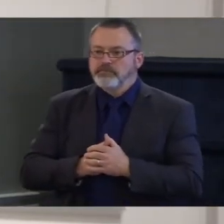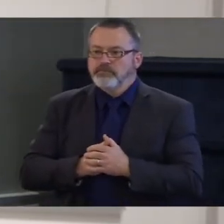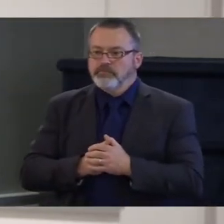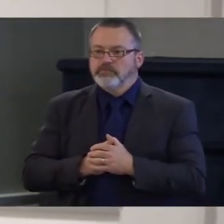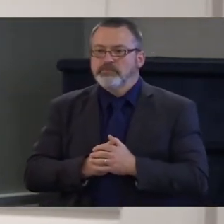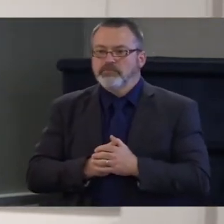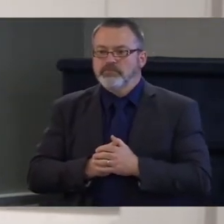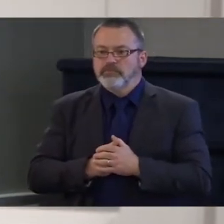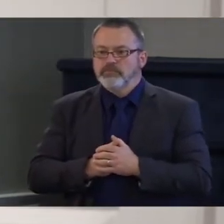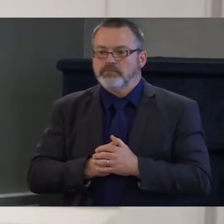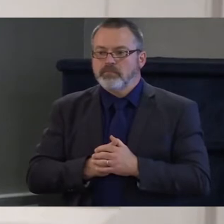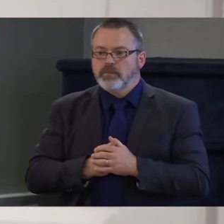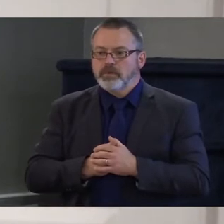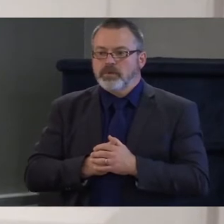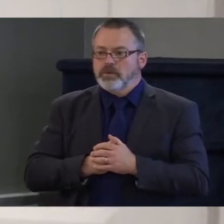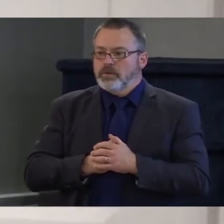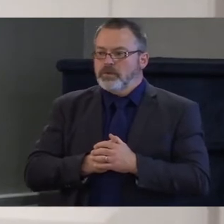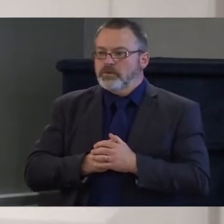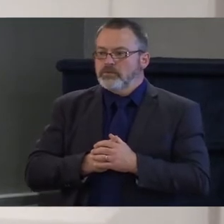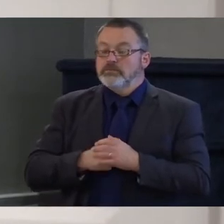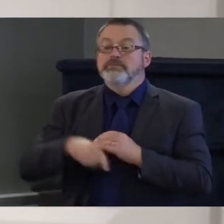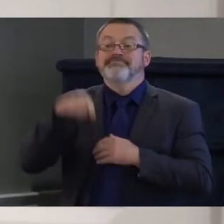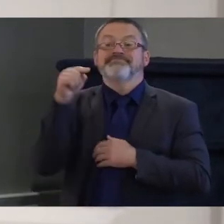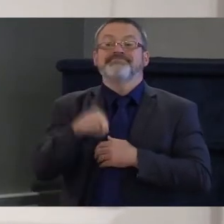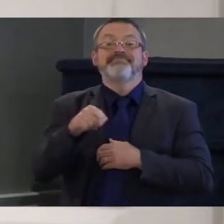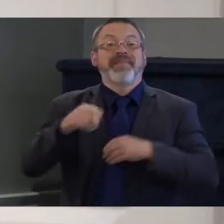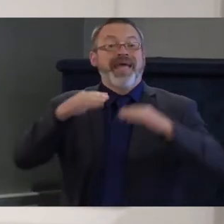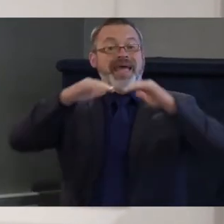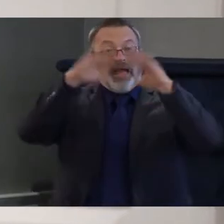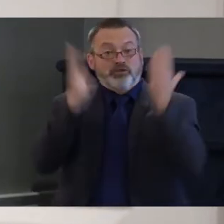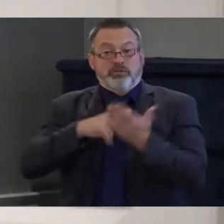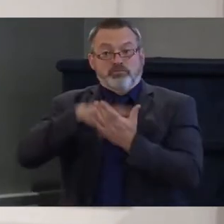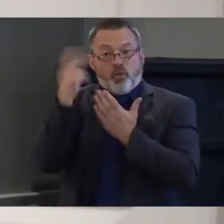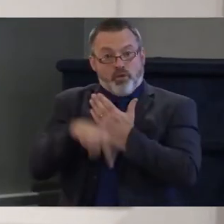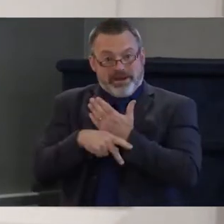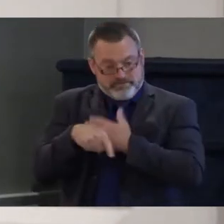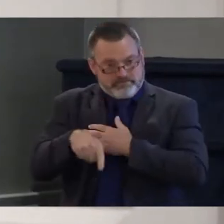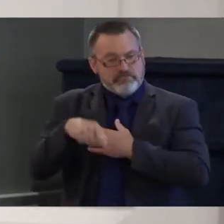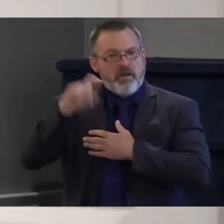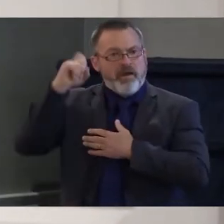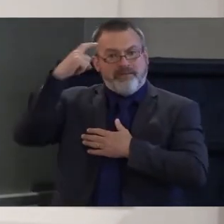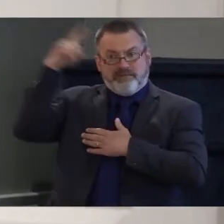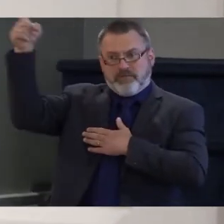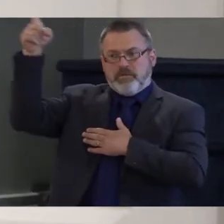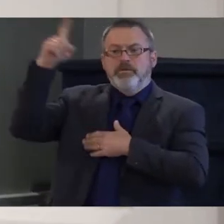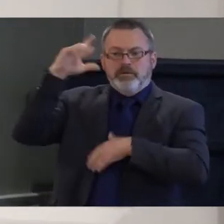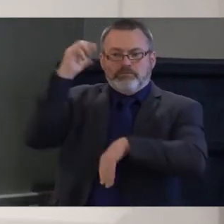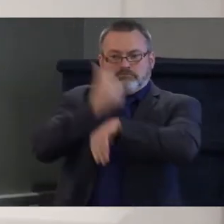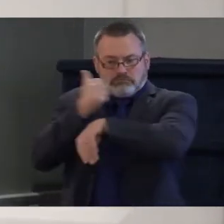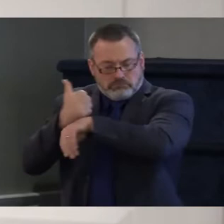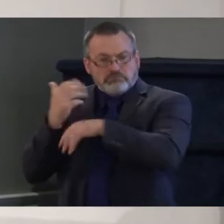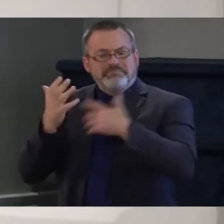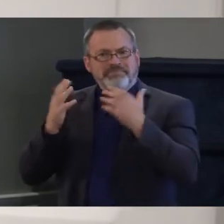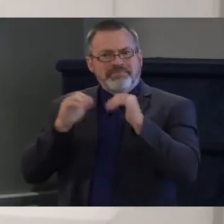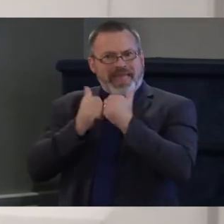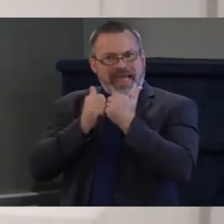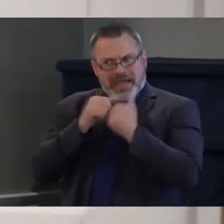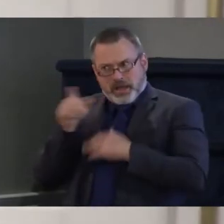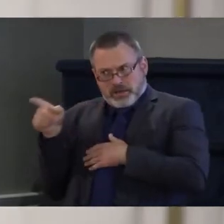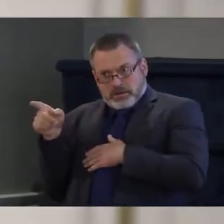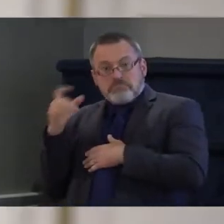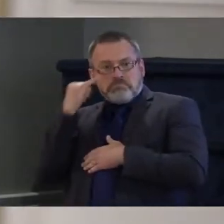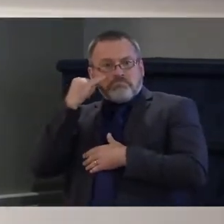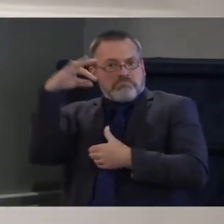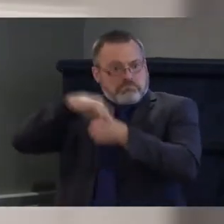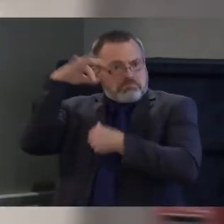how would you advocate for or support accessible housing initiatives for Vermonters with disabilities? And Becca Ballin, let's start with you this